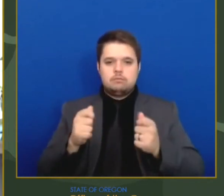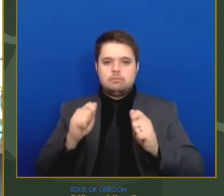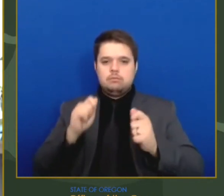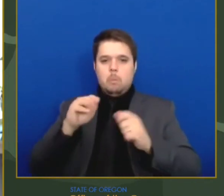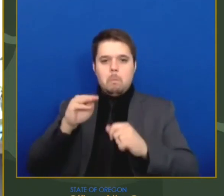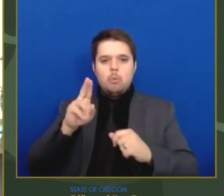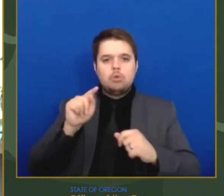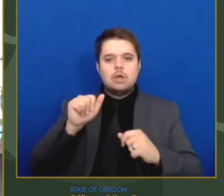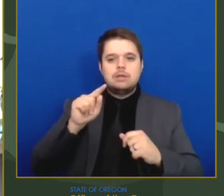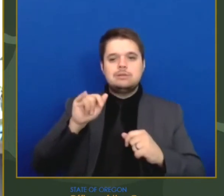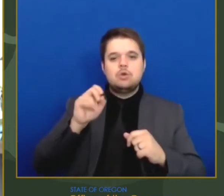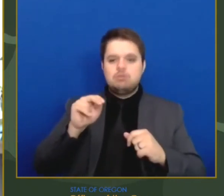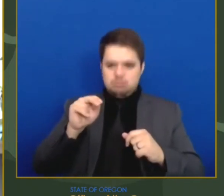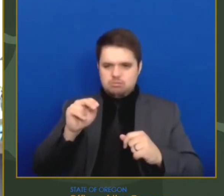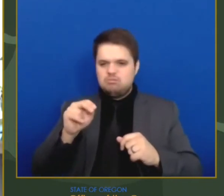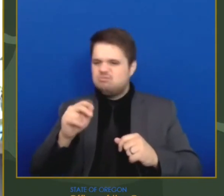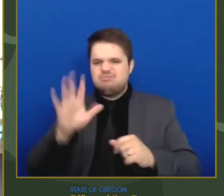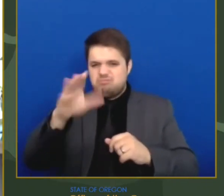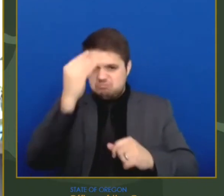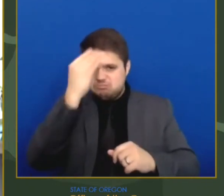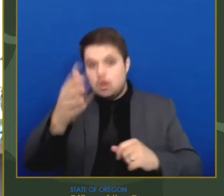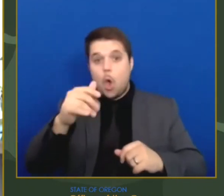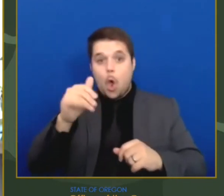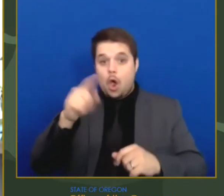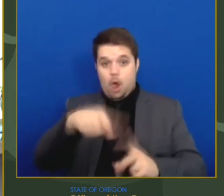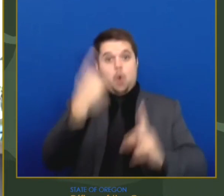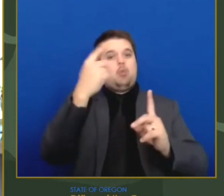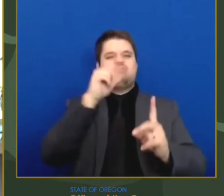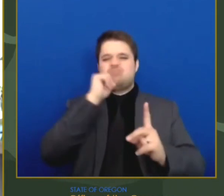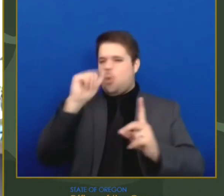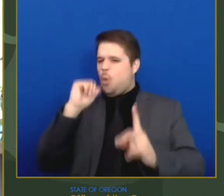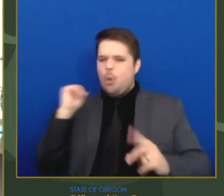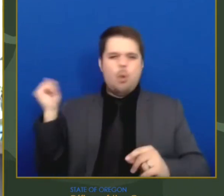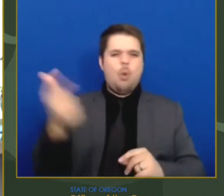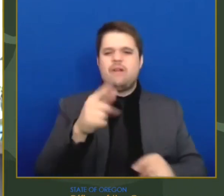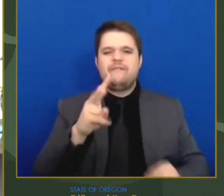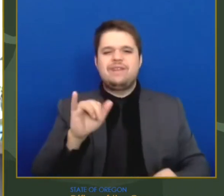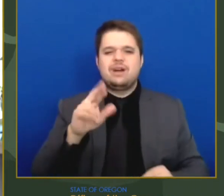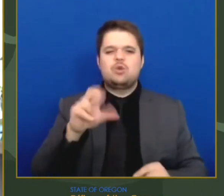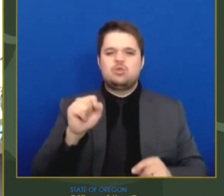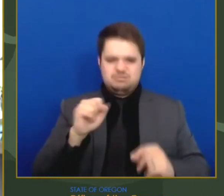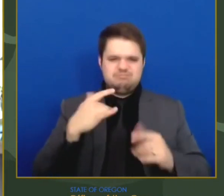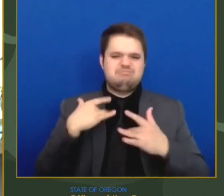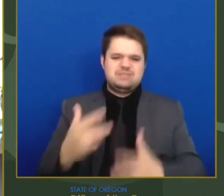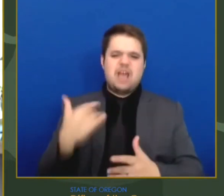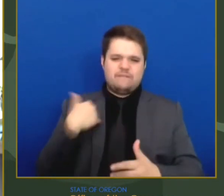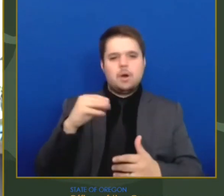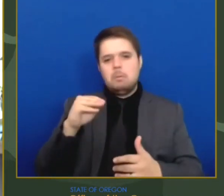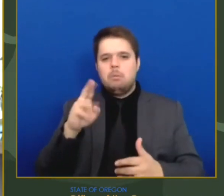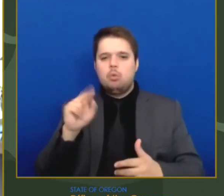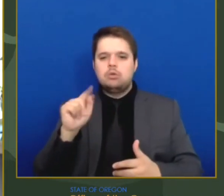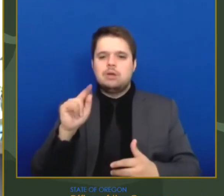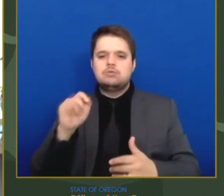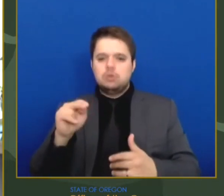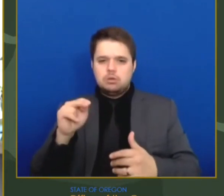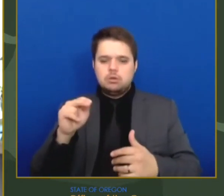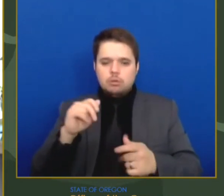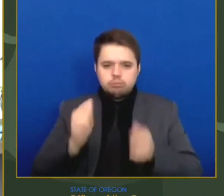which is why we're hearing of so many variants. This also means that we'll continue to see new